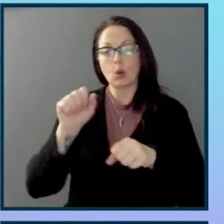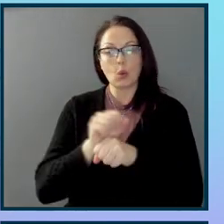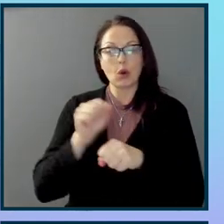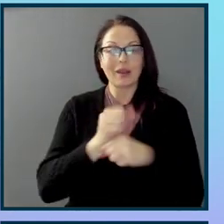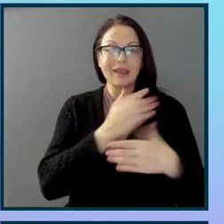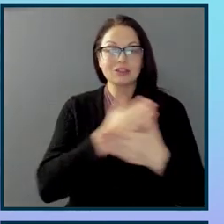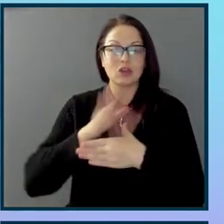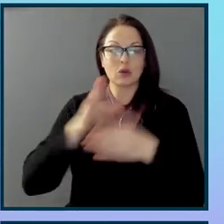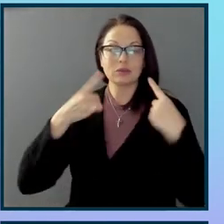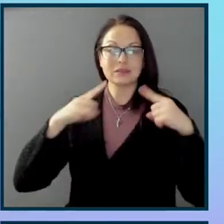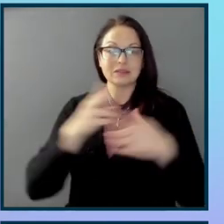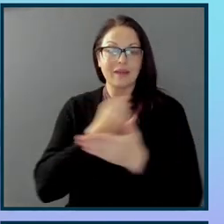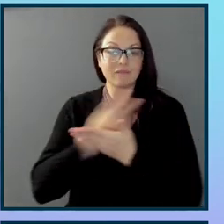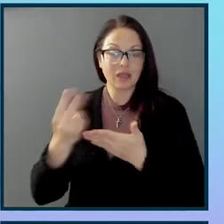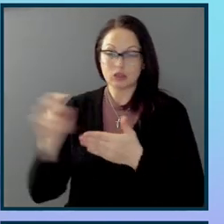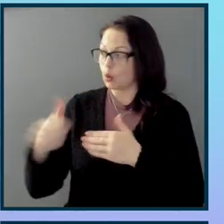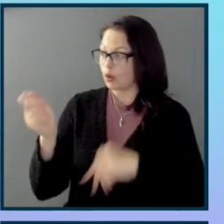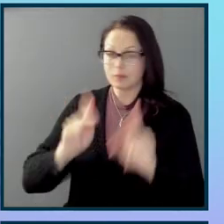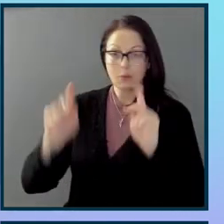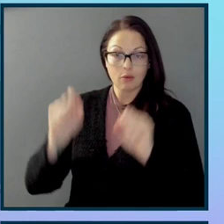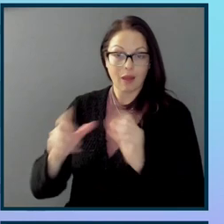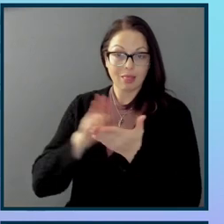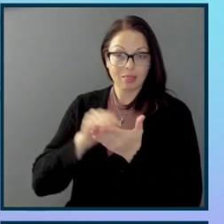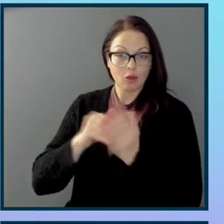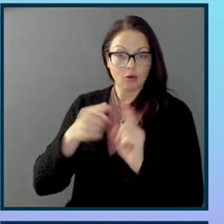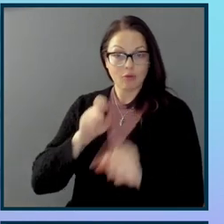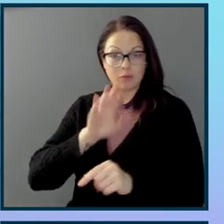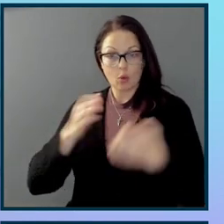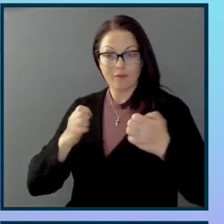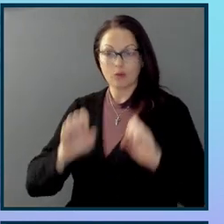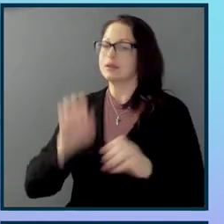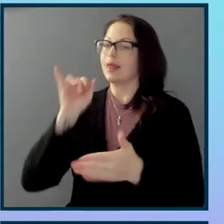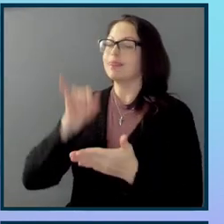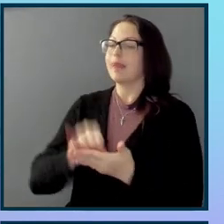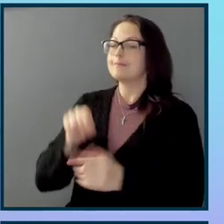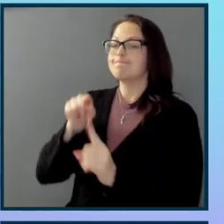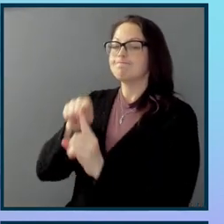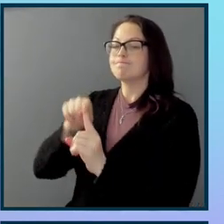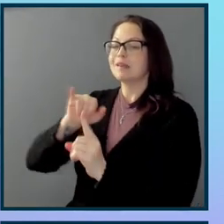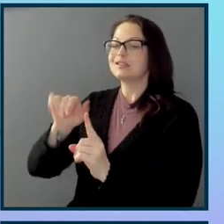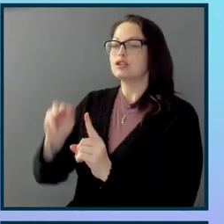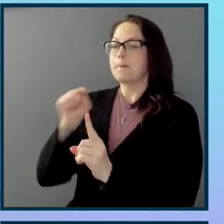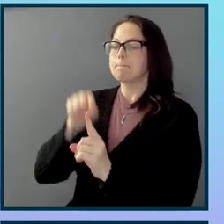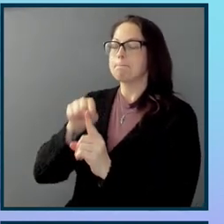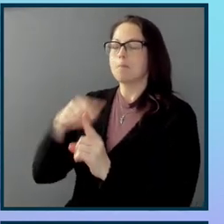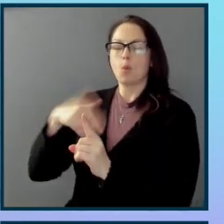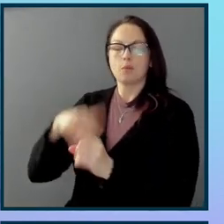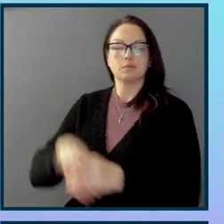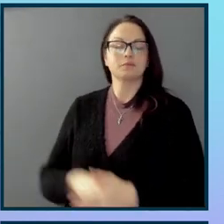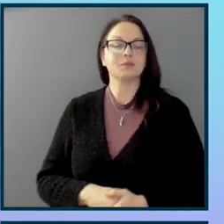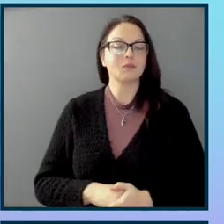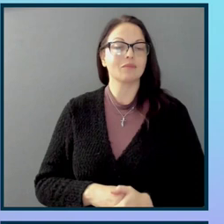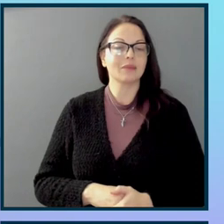failures so that others can learn from your efforts. Jim truly did that. And look at the impact his work continues